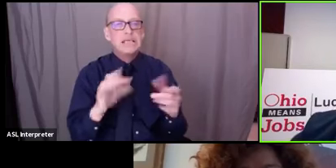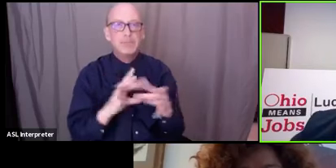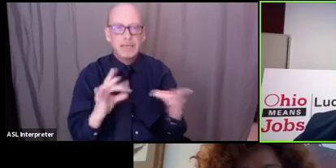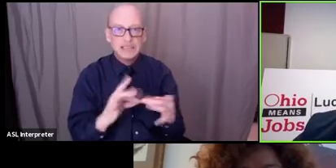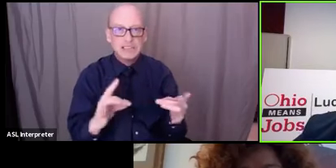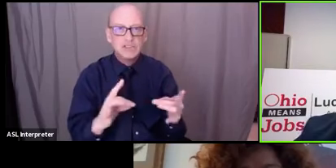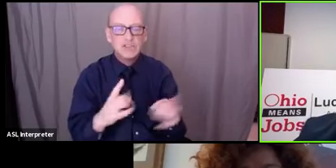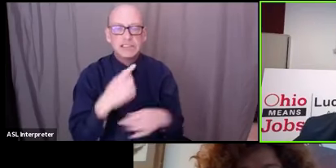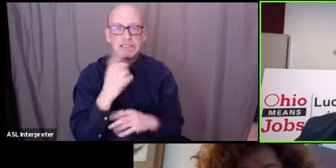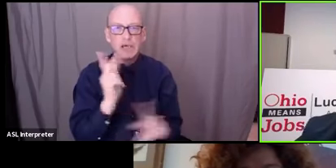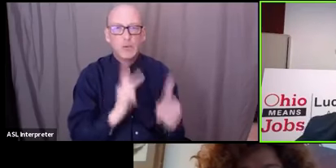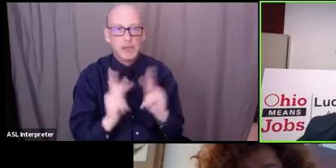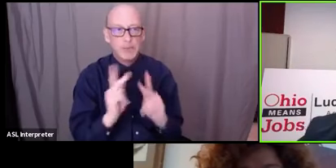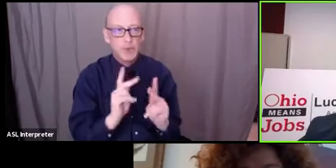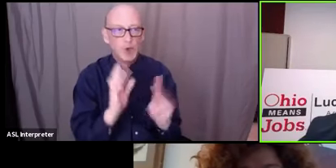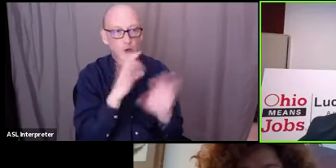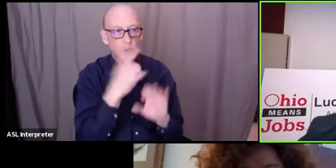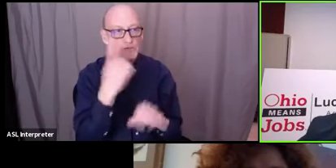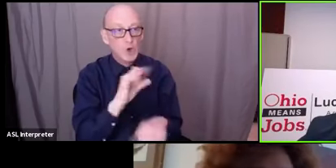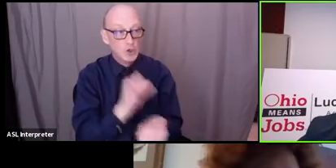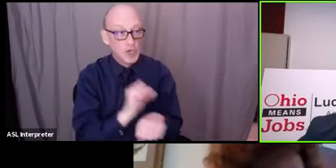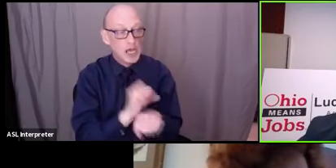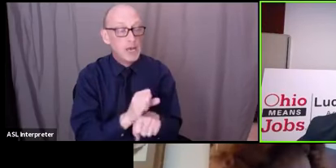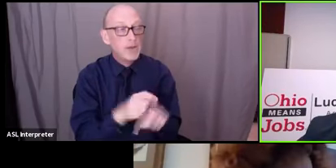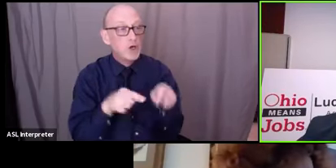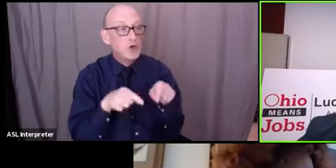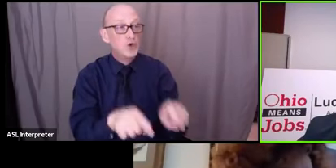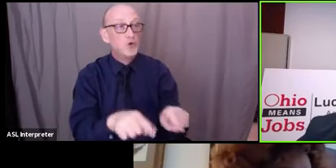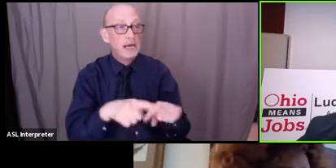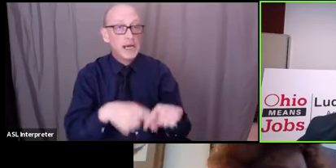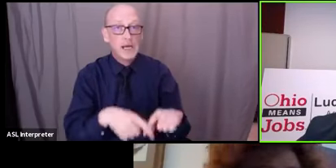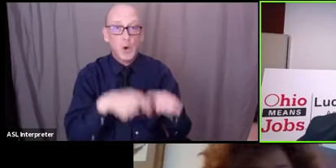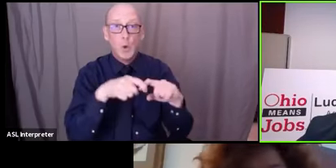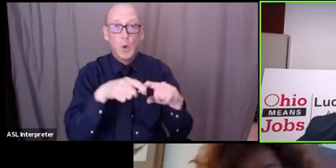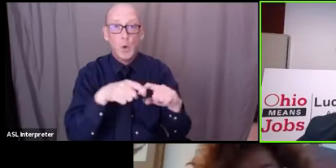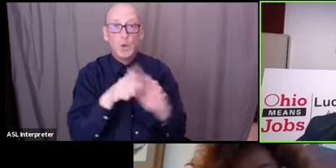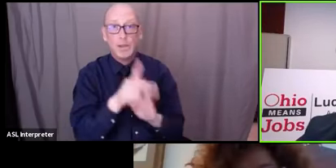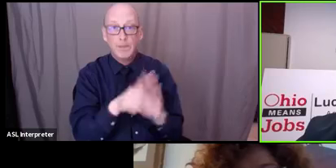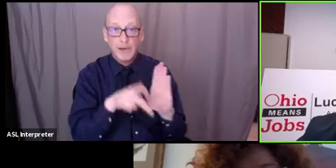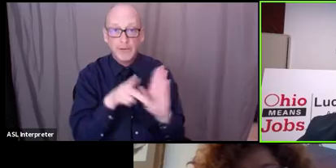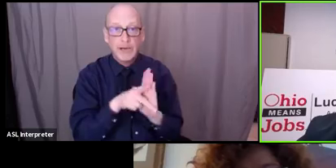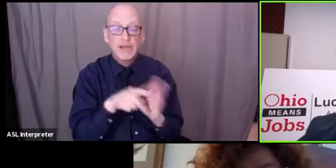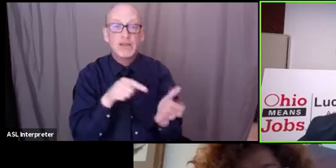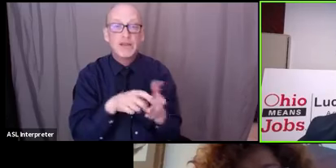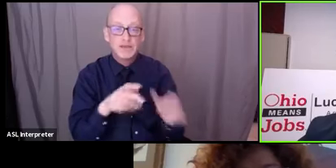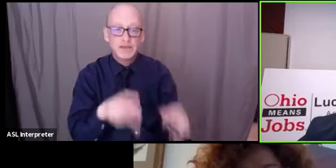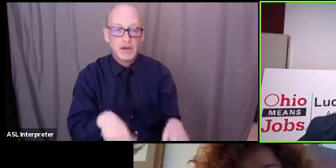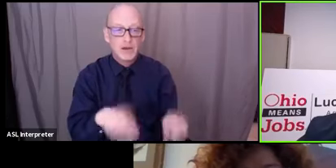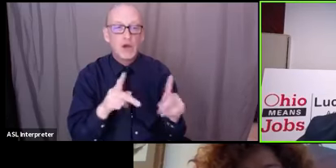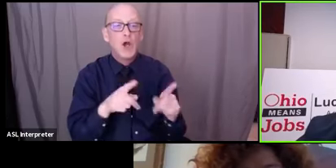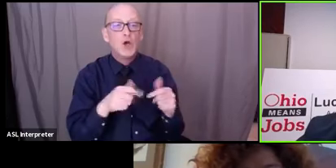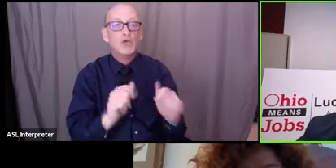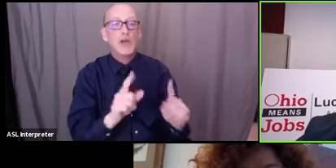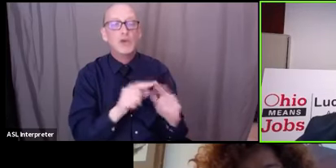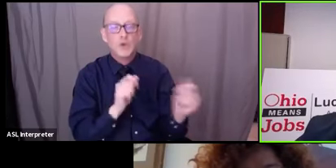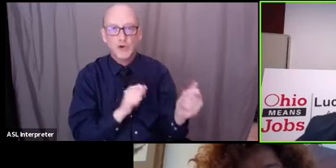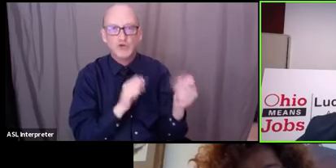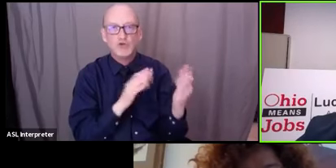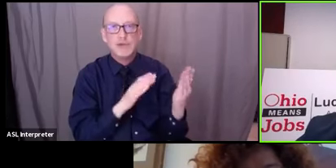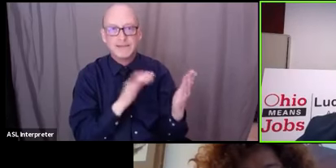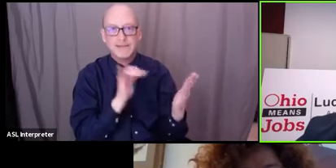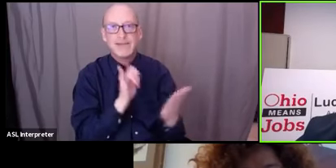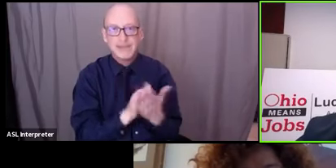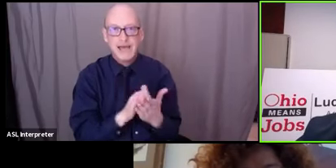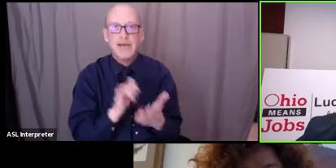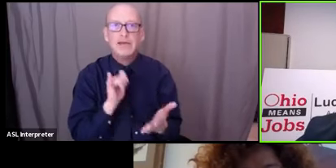seekers that even in this idle period um you know this is an opportunity to try to address a lot of those things um that's why